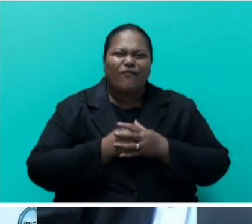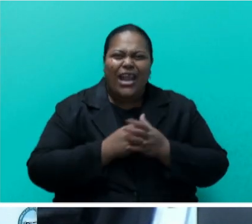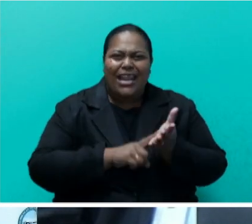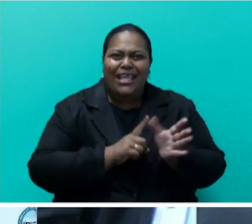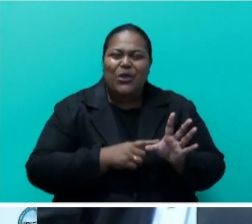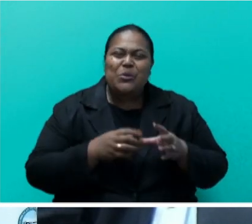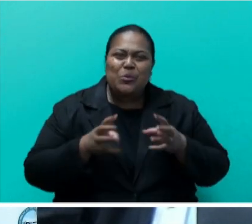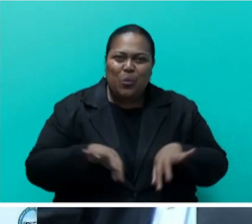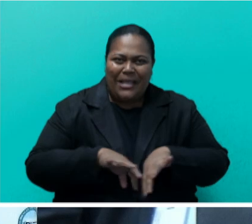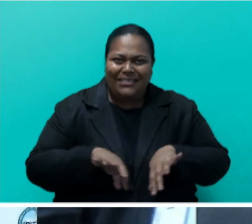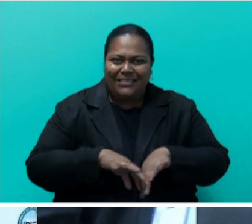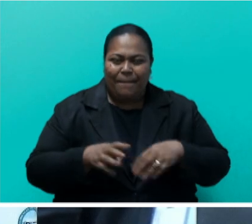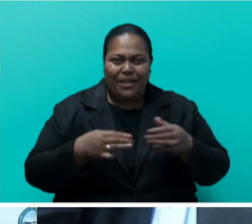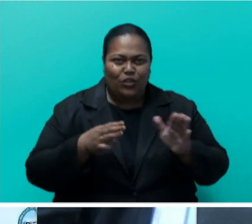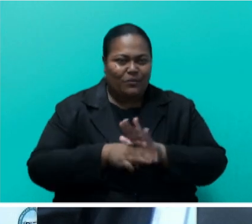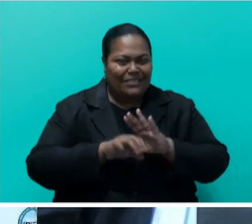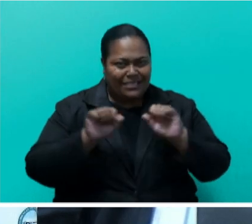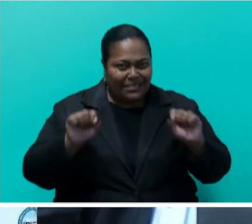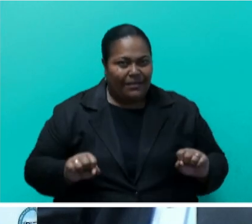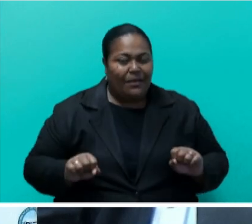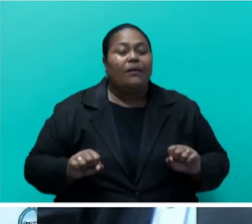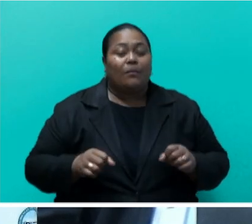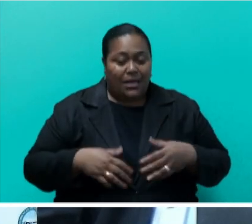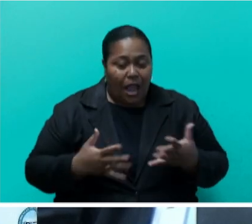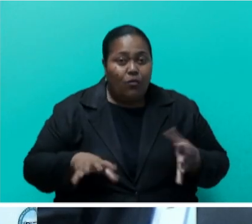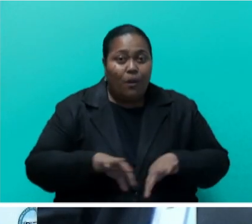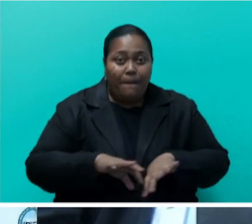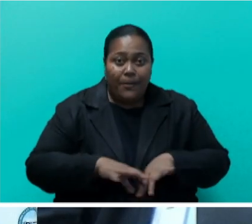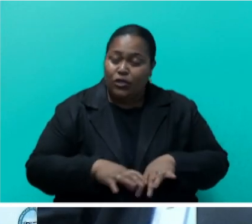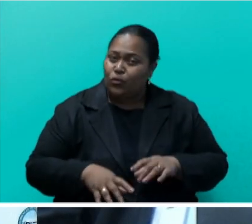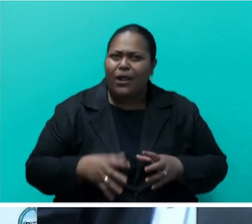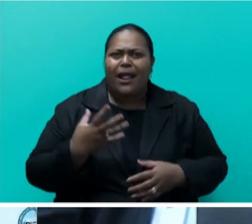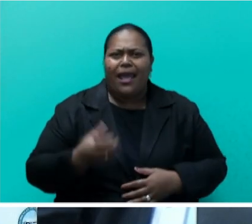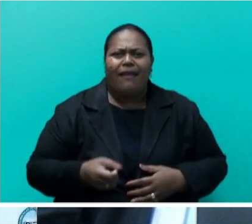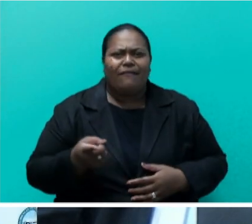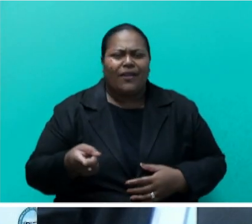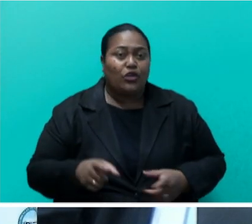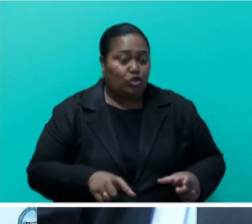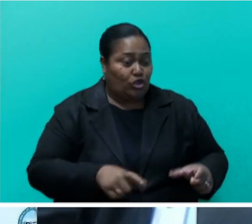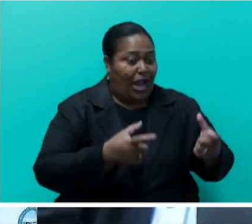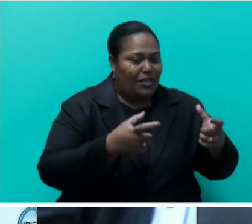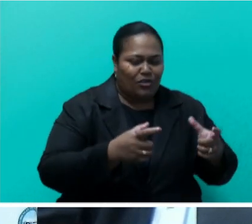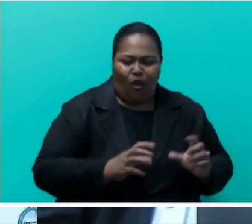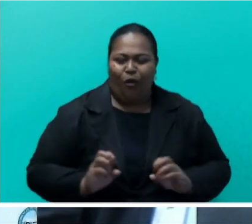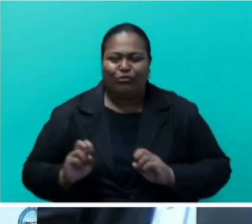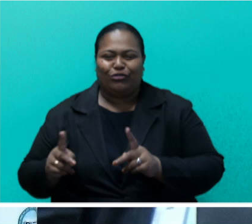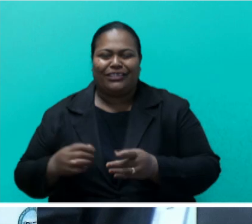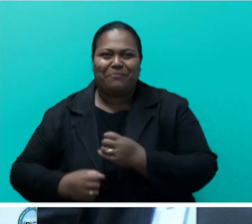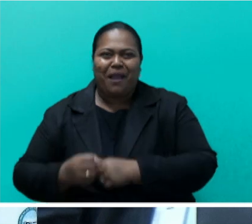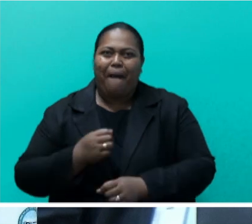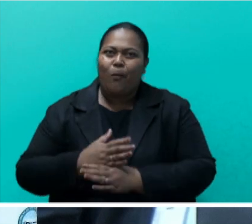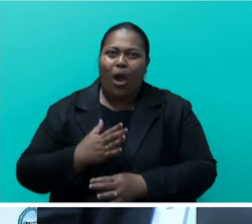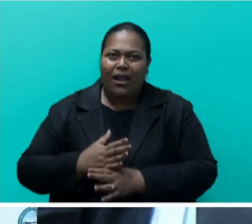This comprehensive approach to waste management will turn a significant challenge into an opportunity for innovation, job creation,